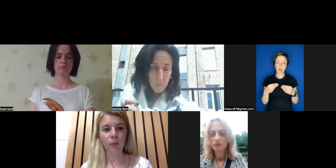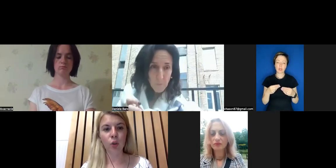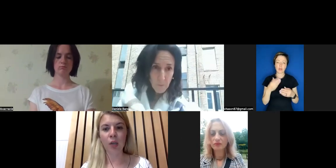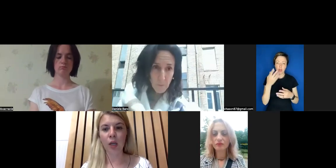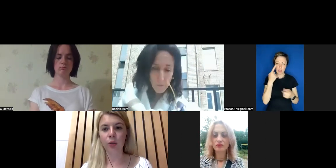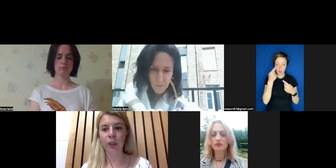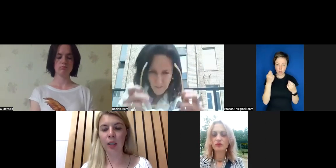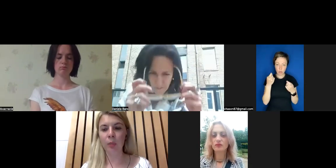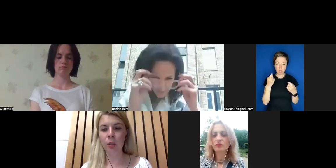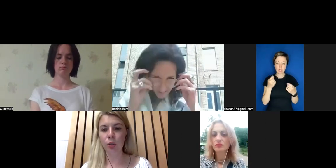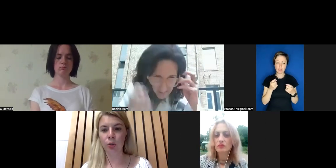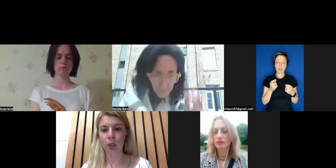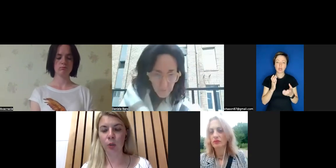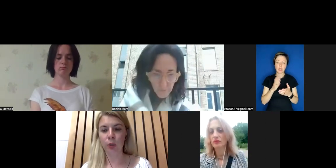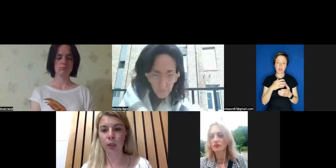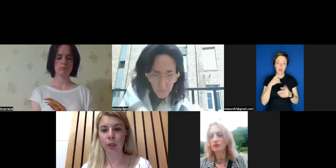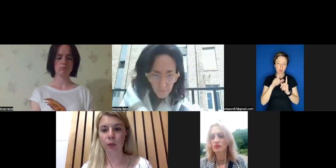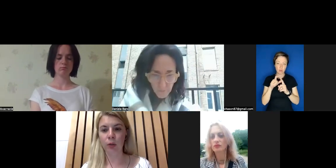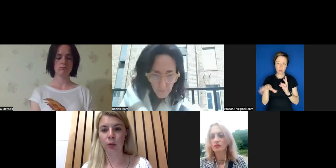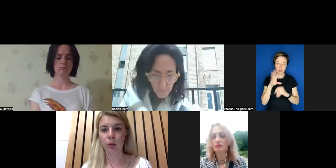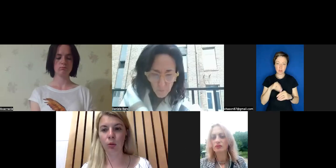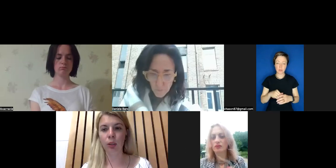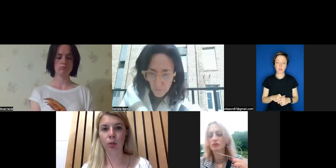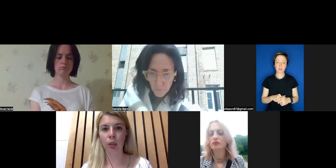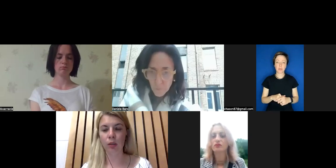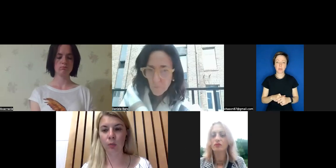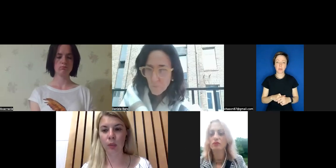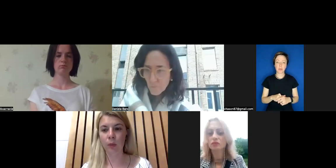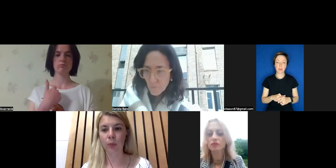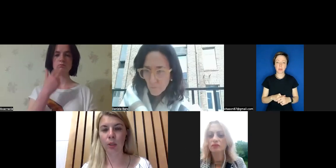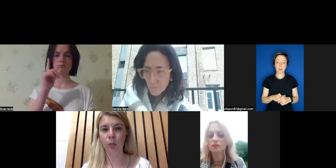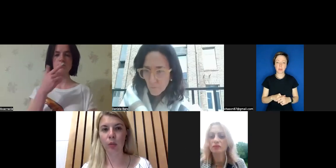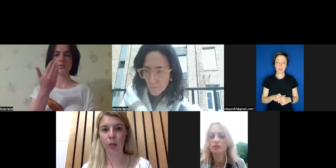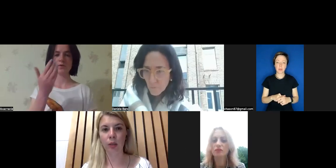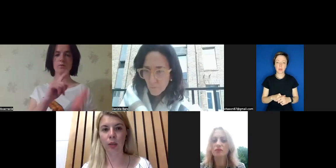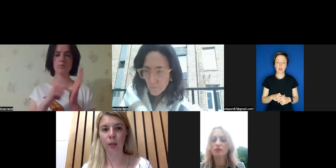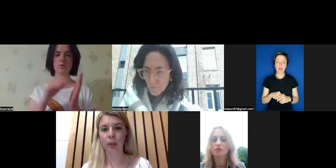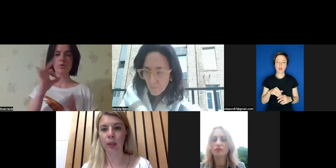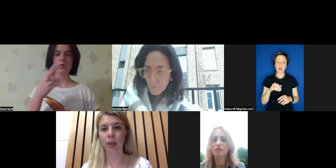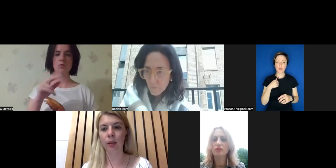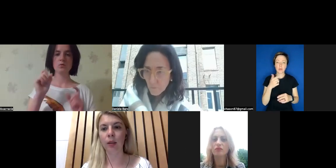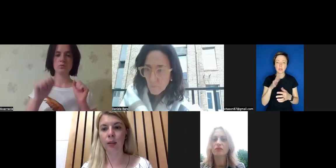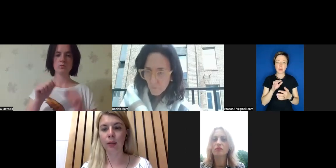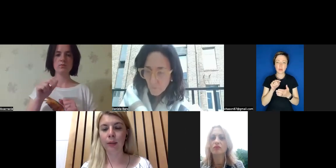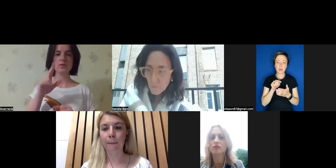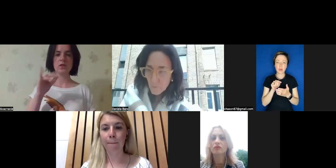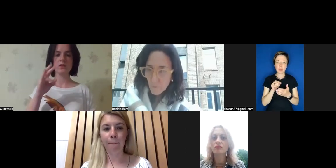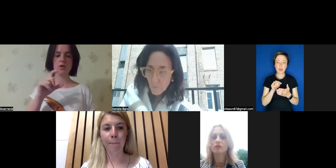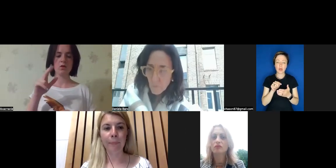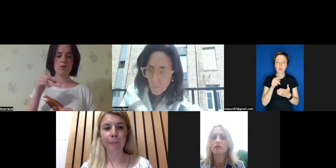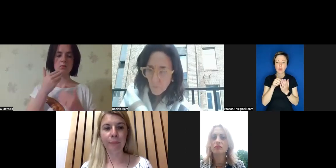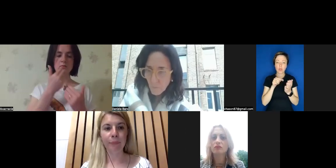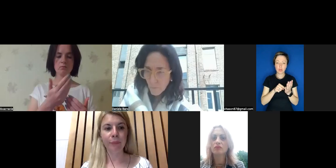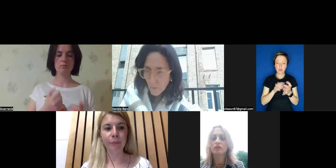Thank you very much, Daniela. I can also see the question for Olga. From